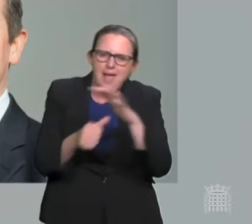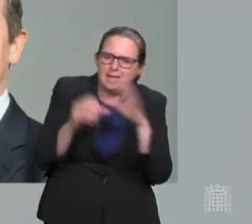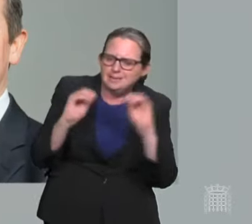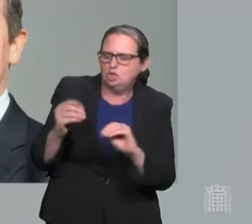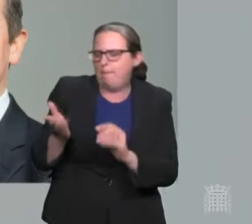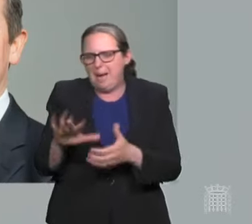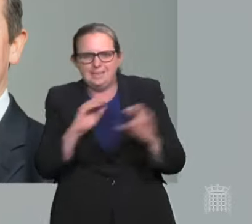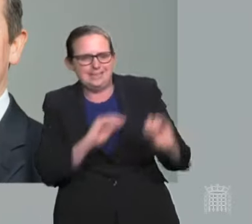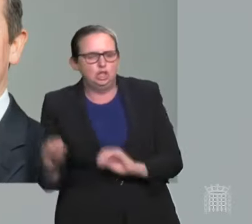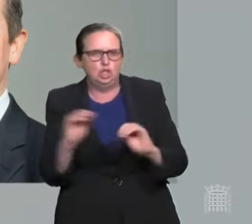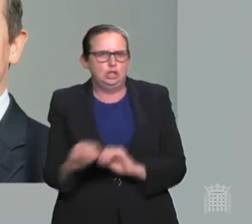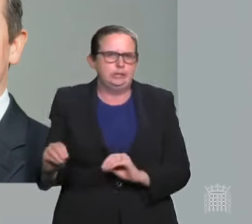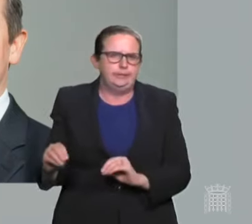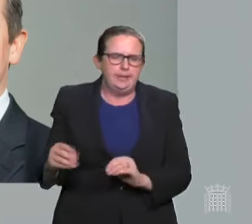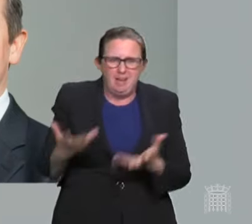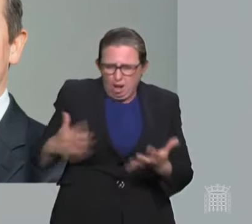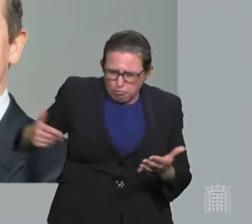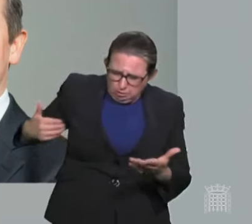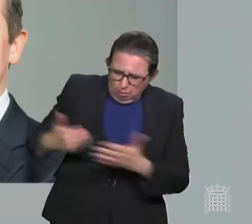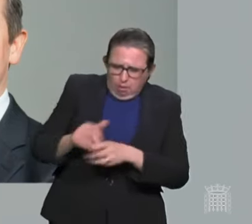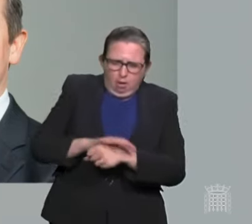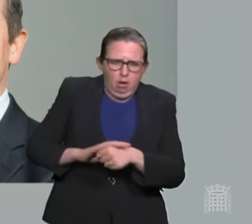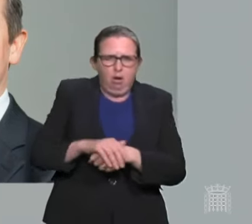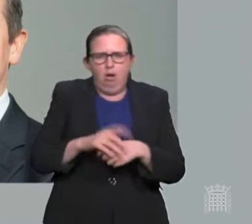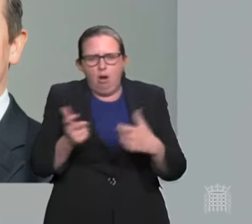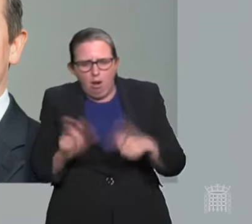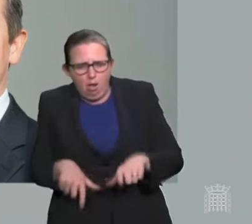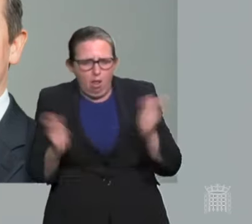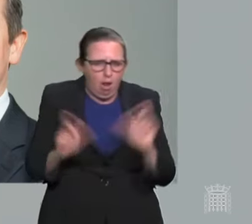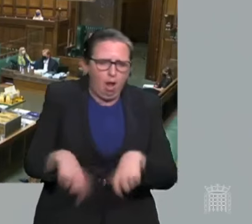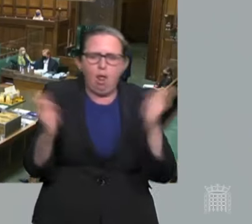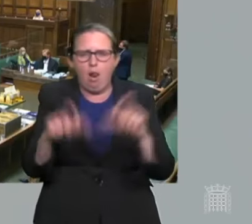soon as possible without the damage the current situation is creating?